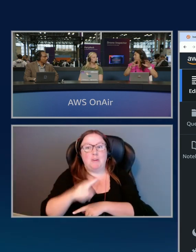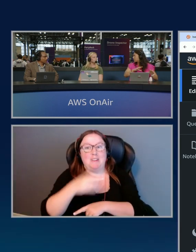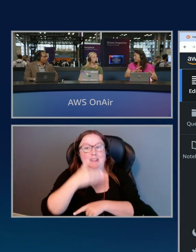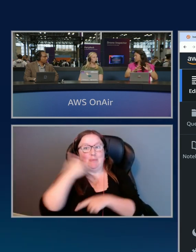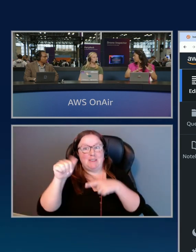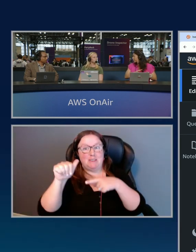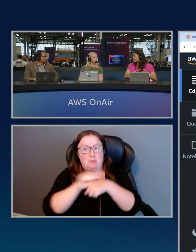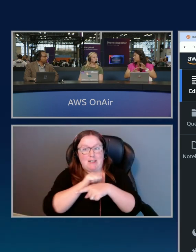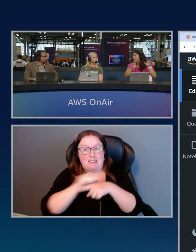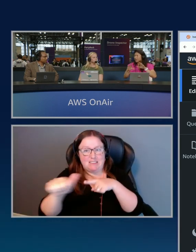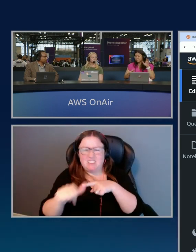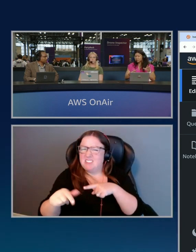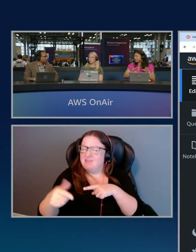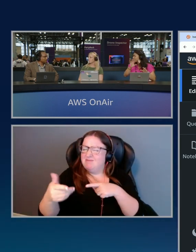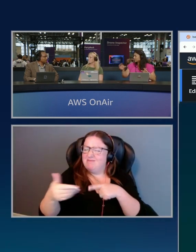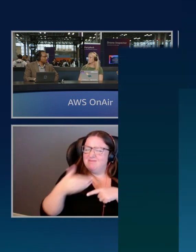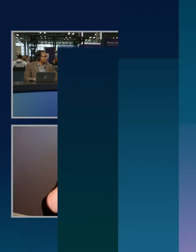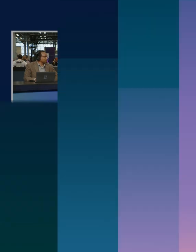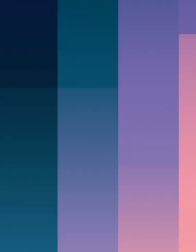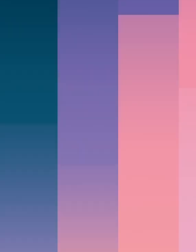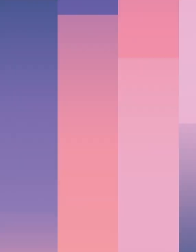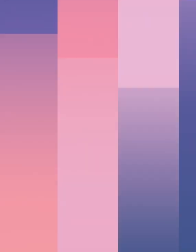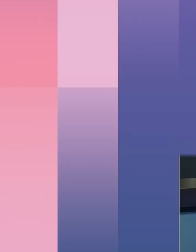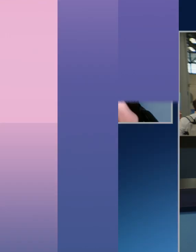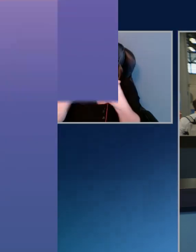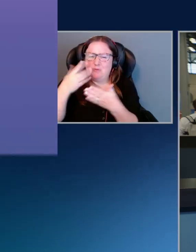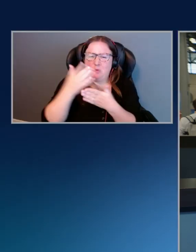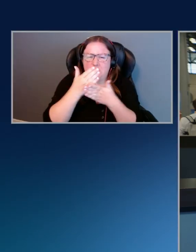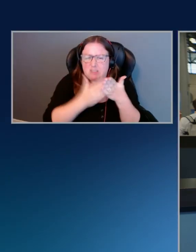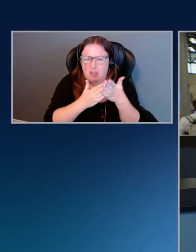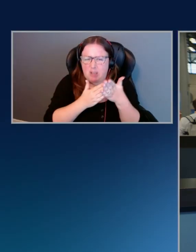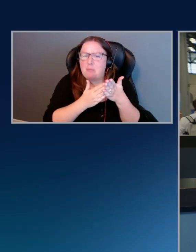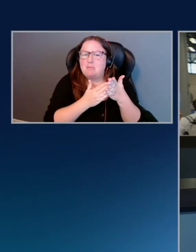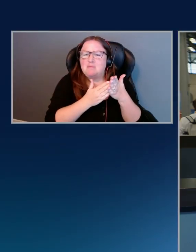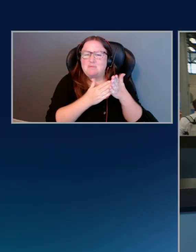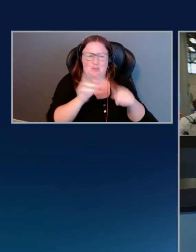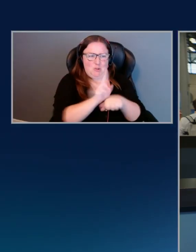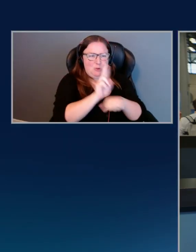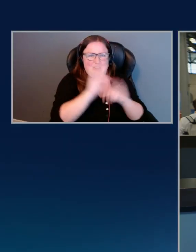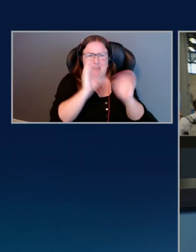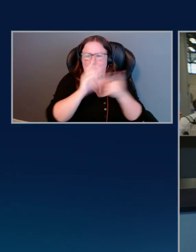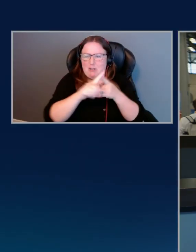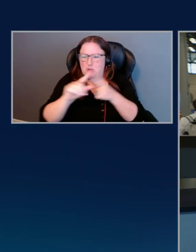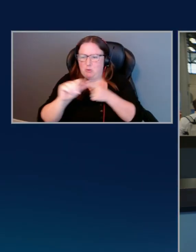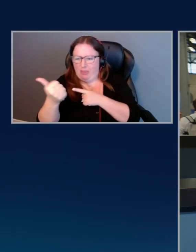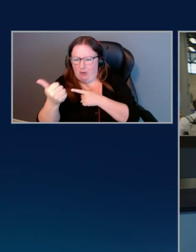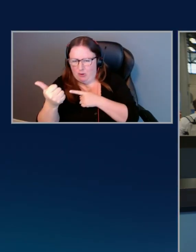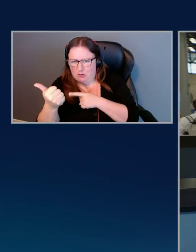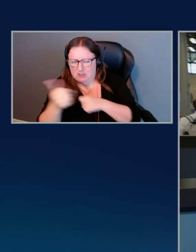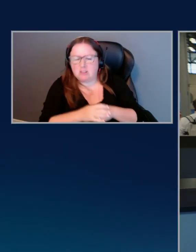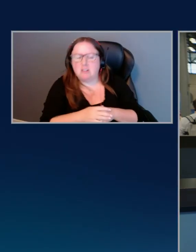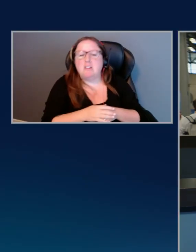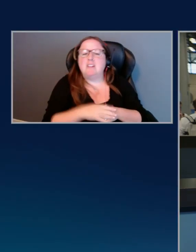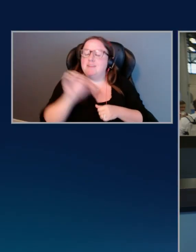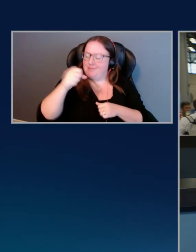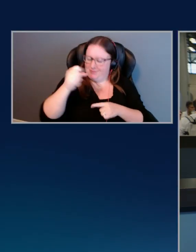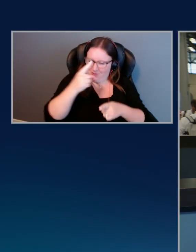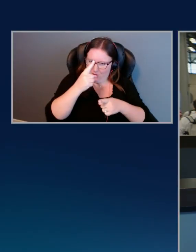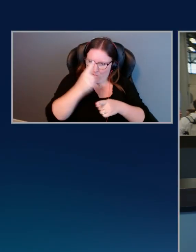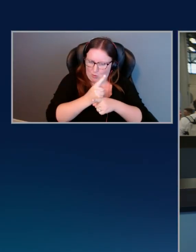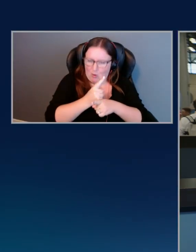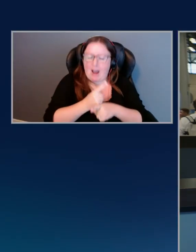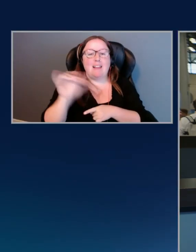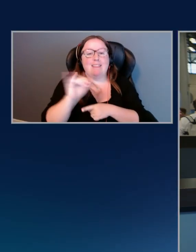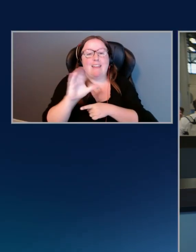this is better suited for some types of use cases versus others? Yeah, so many of our customers are coming, and they have what we call, like,